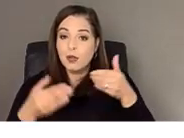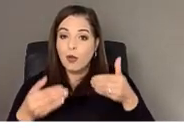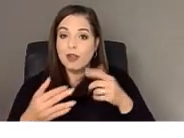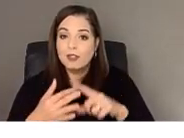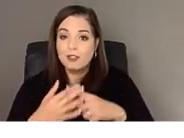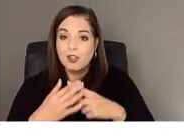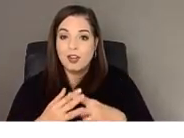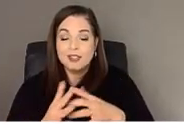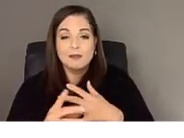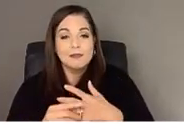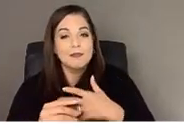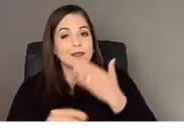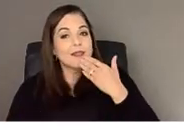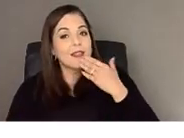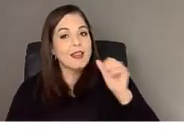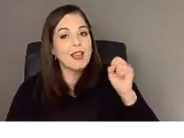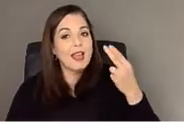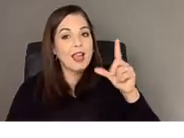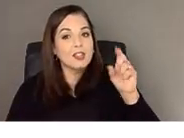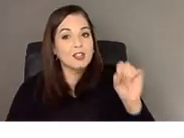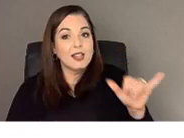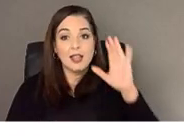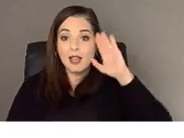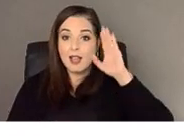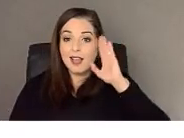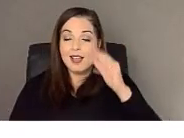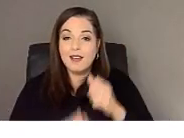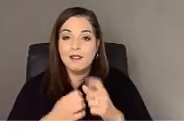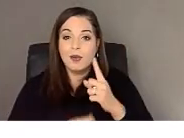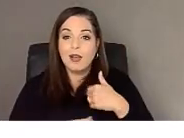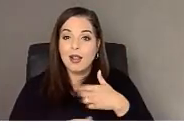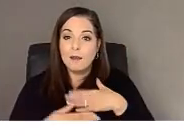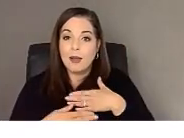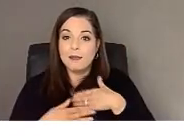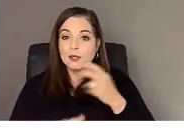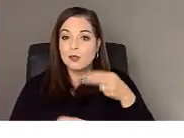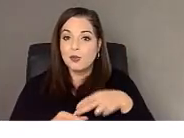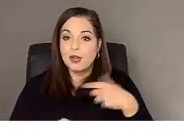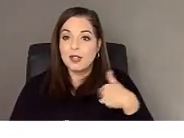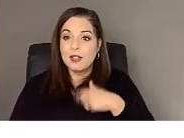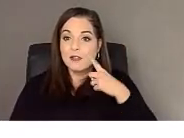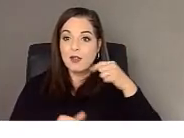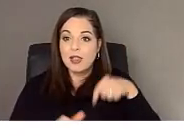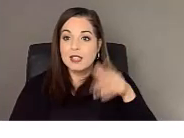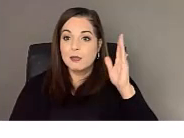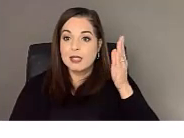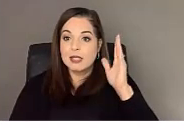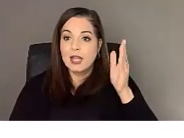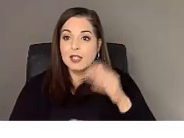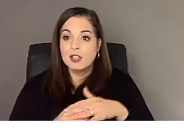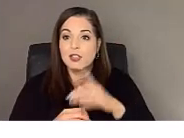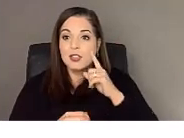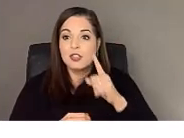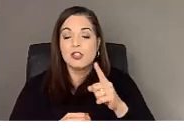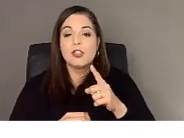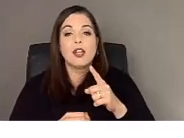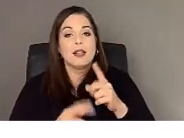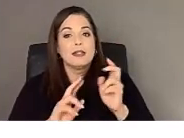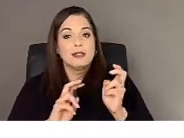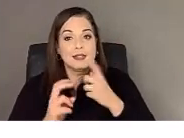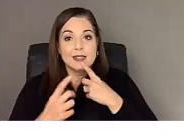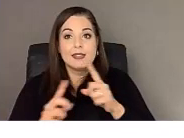Thank you, Ashley. Um, hi everyone. I'm glad you could join us today for this presentation titled success and failure in